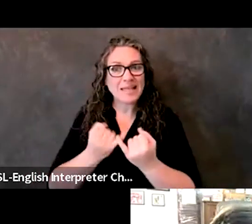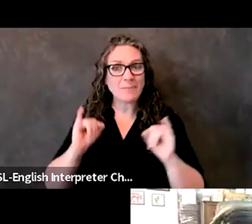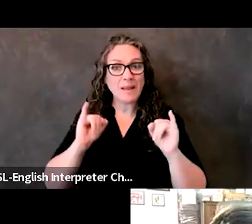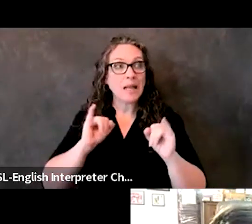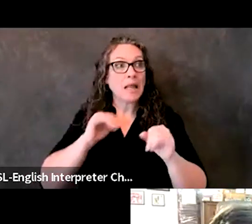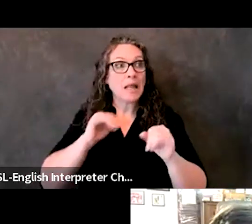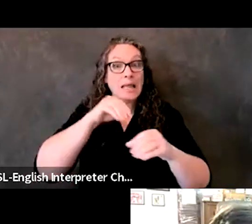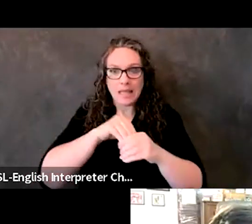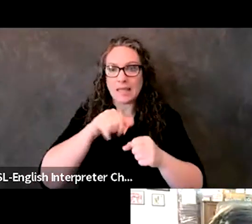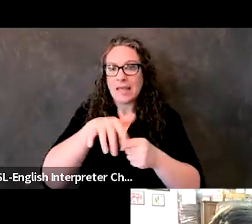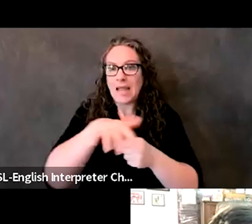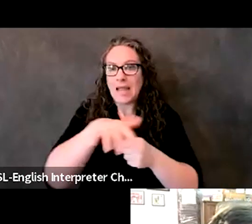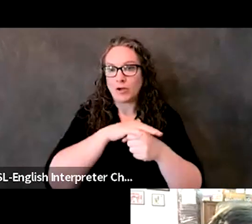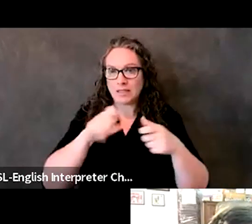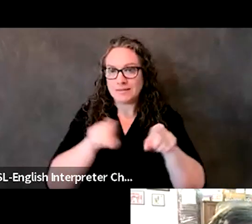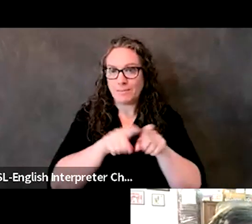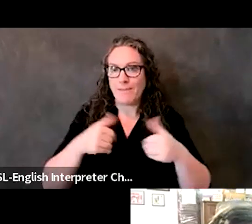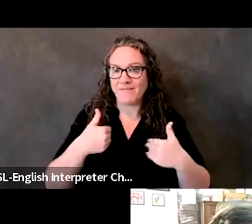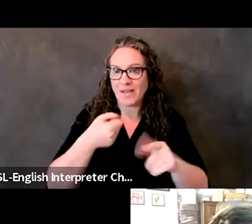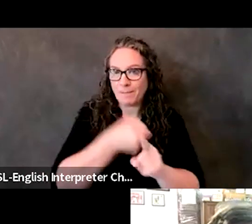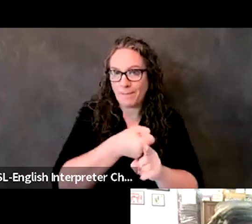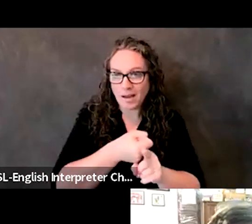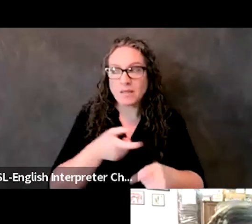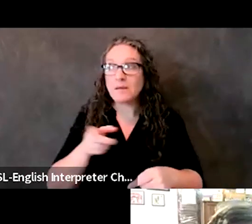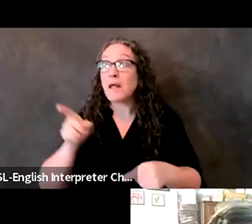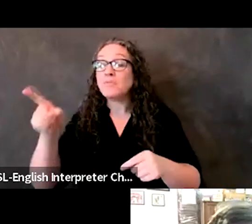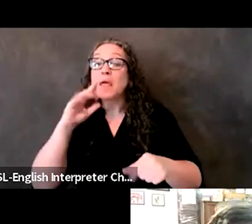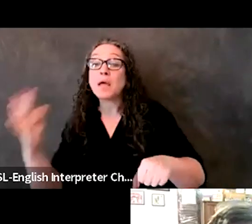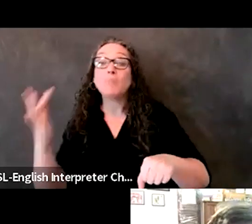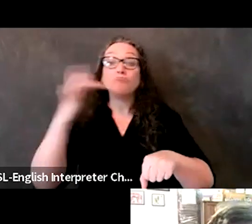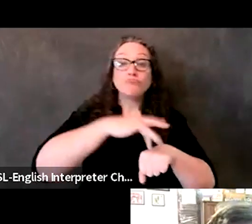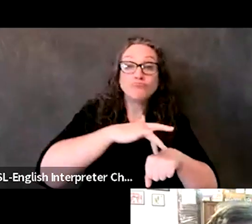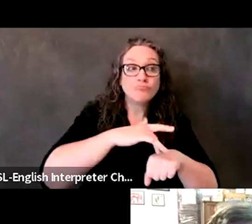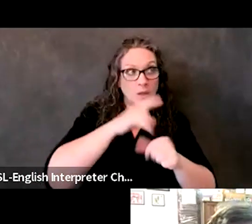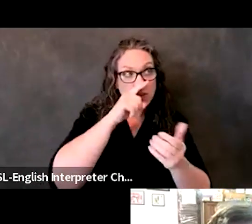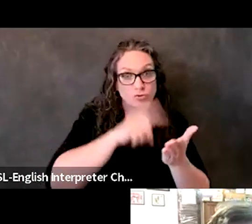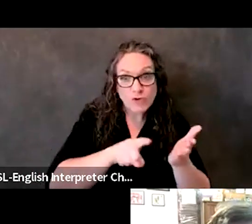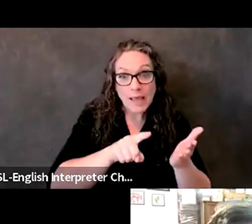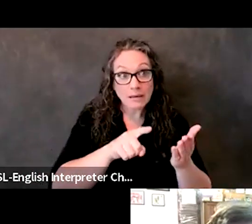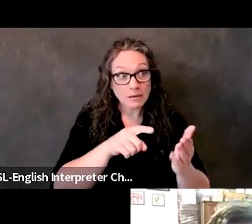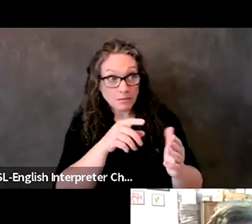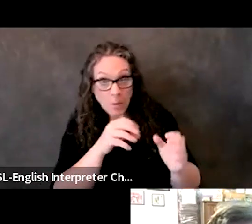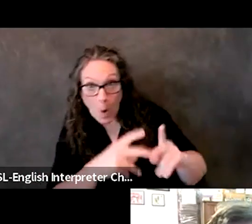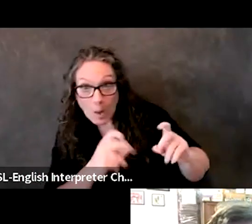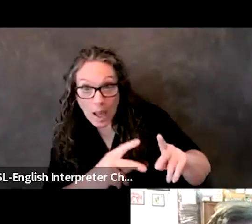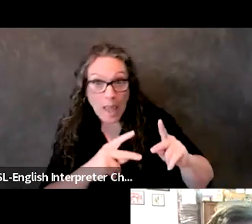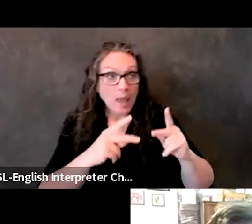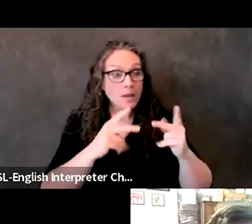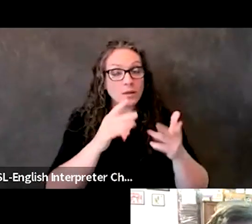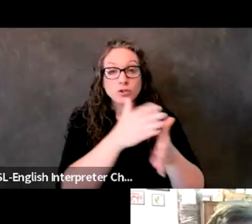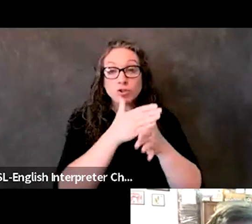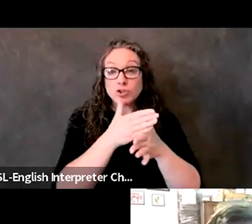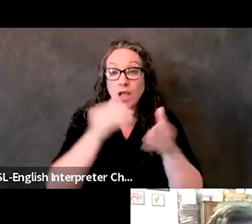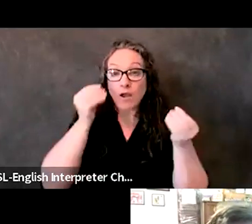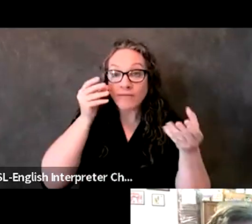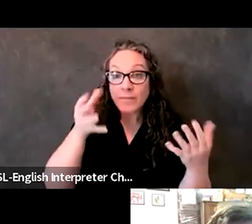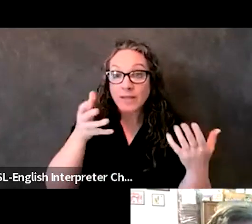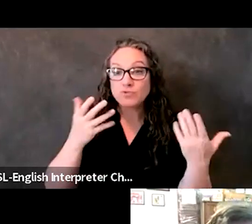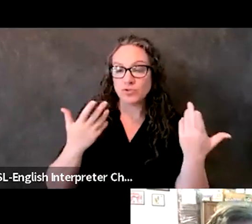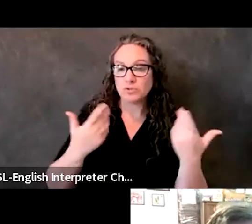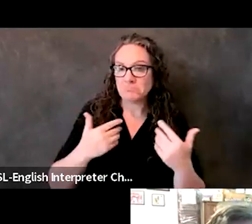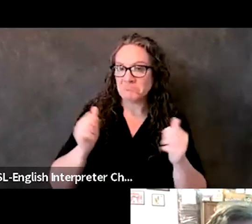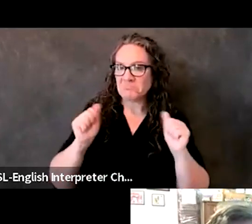areas, you know, so they could conduct welfare checks and share priority information, you know, and all of these efforts